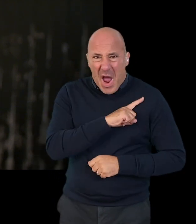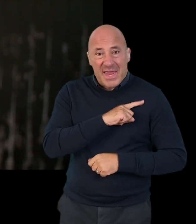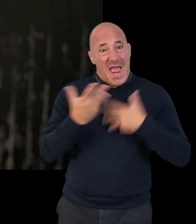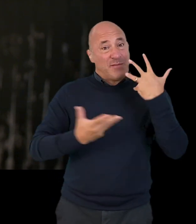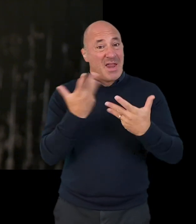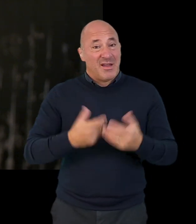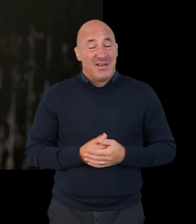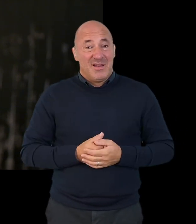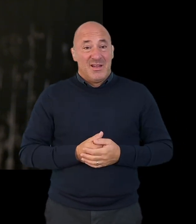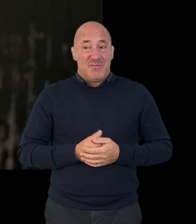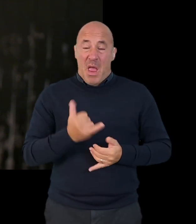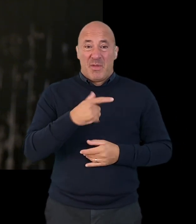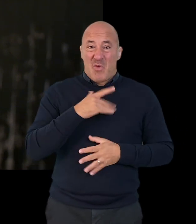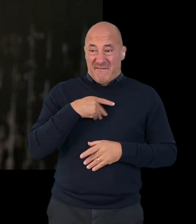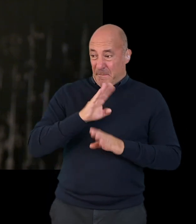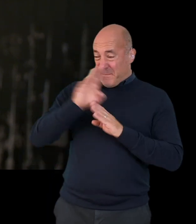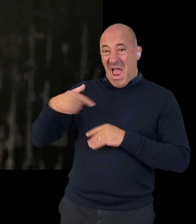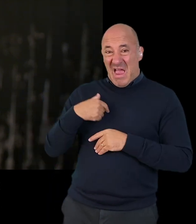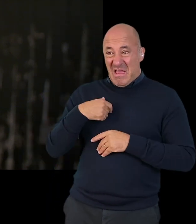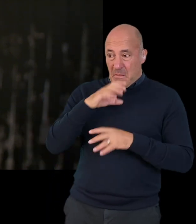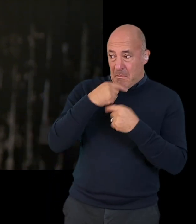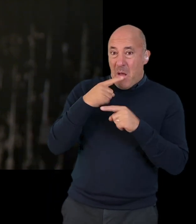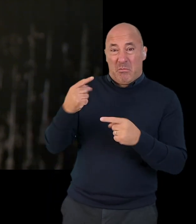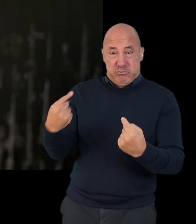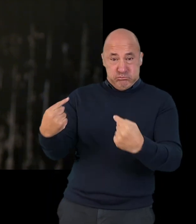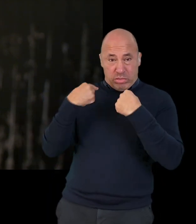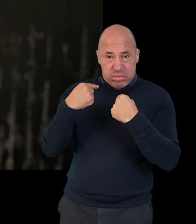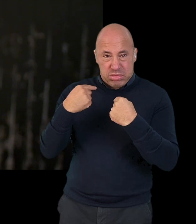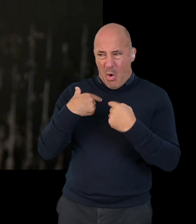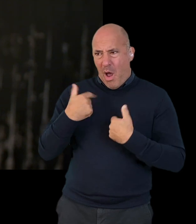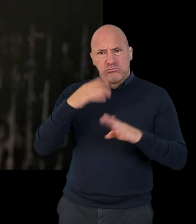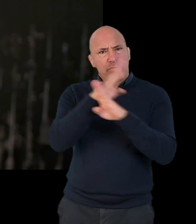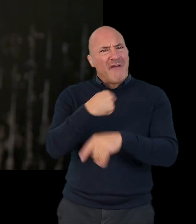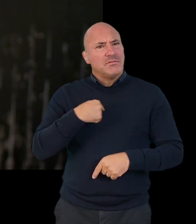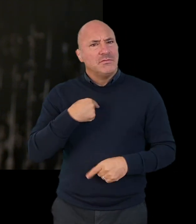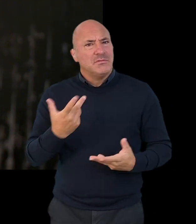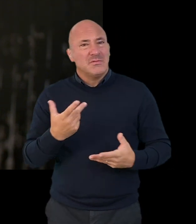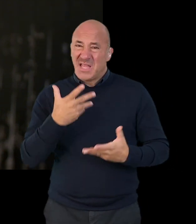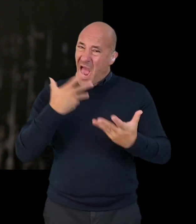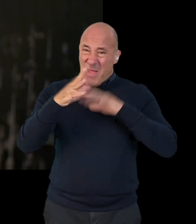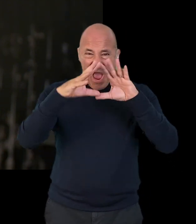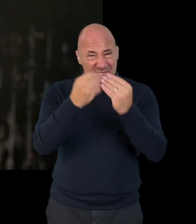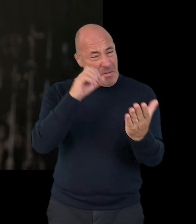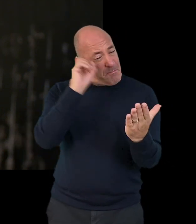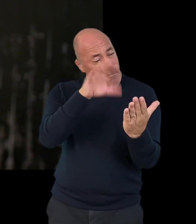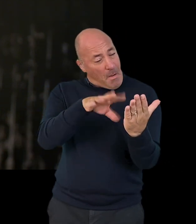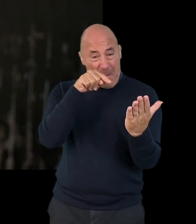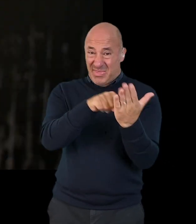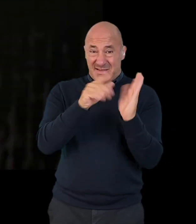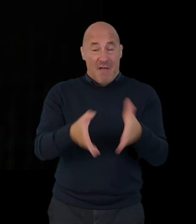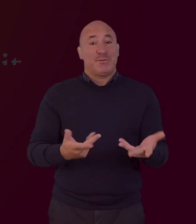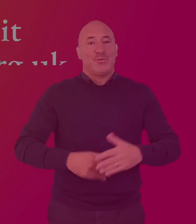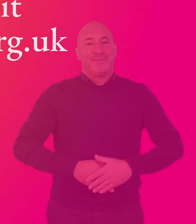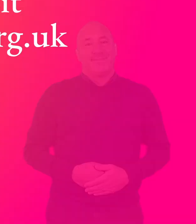And why would you hide it? Because you fear persecution or because you're a private person? You need to explain all this and you need to discuss it in your